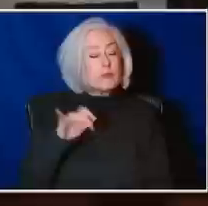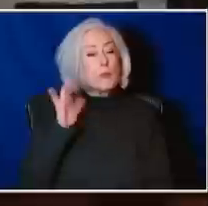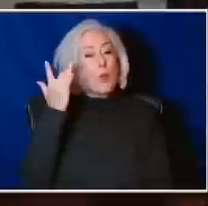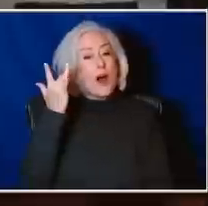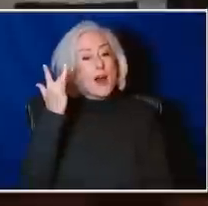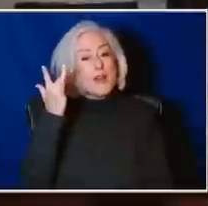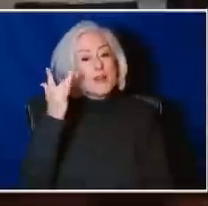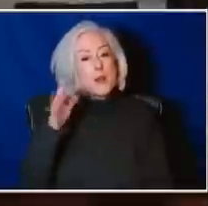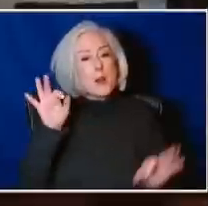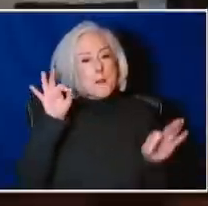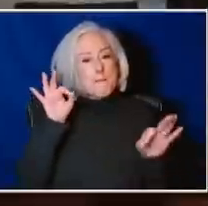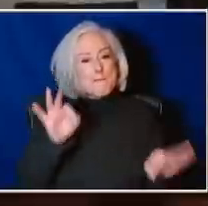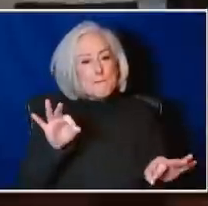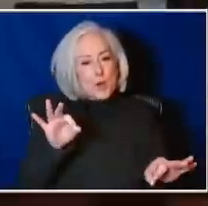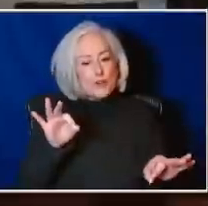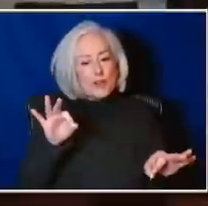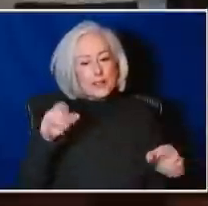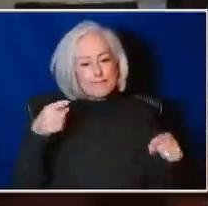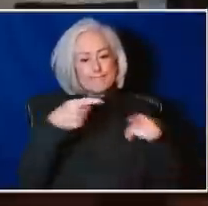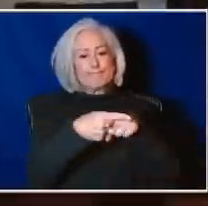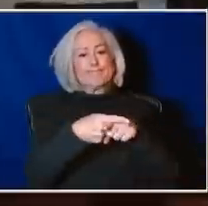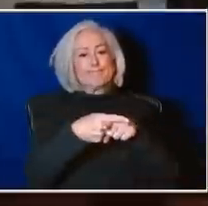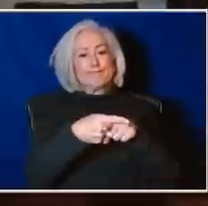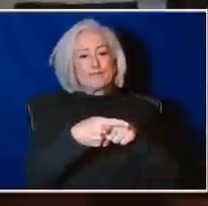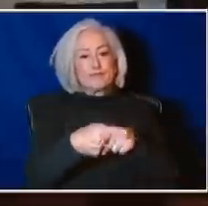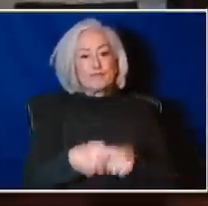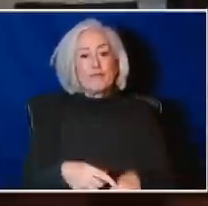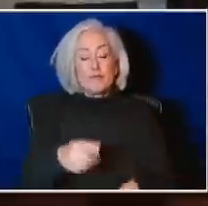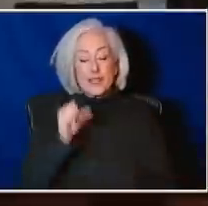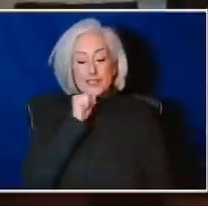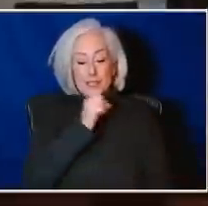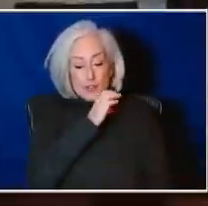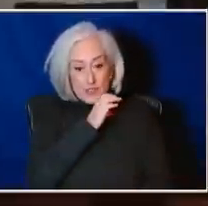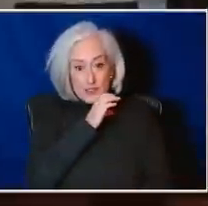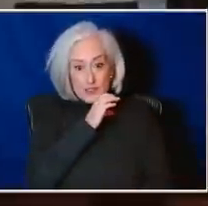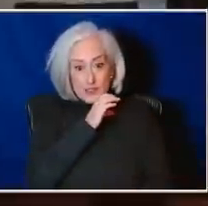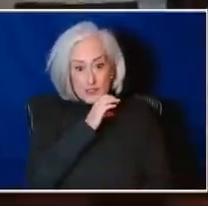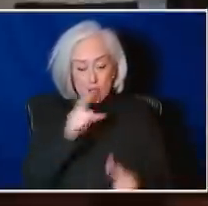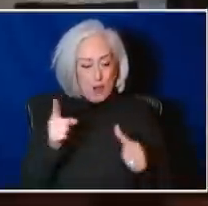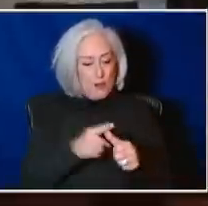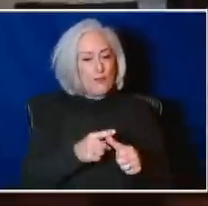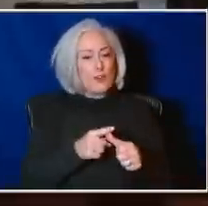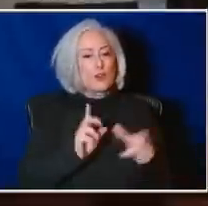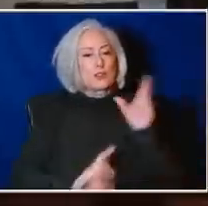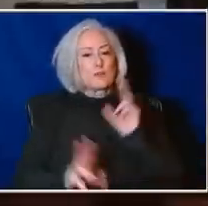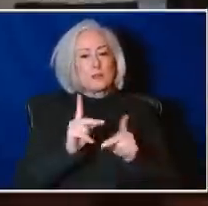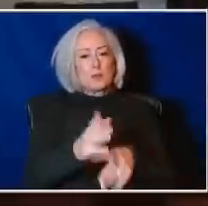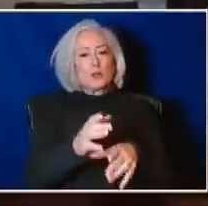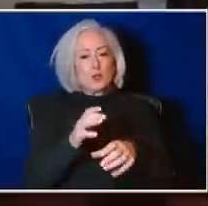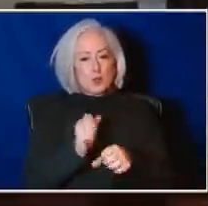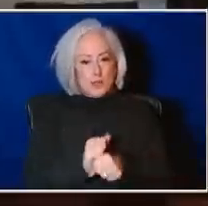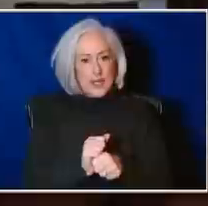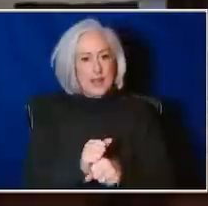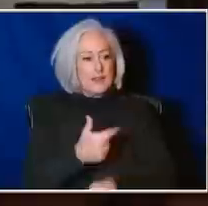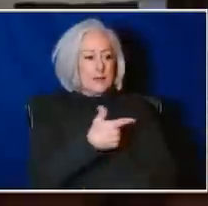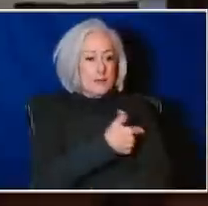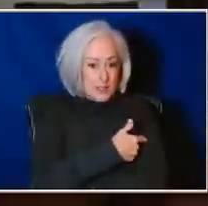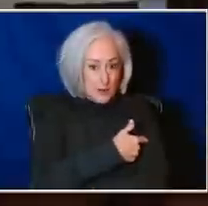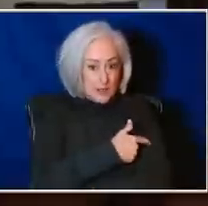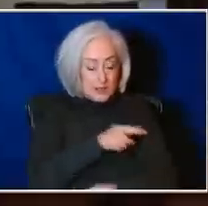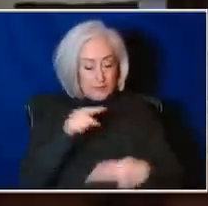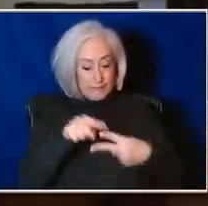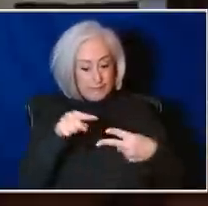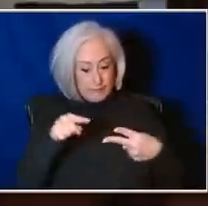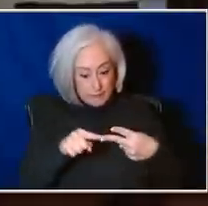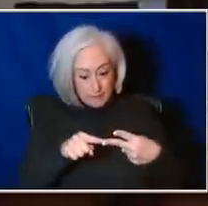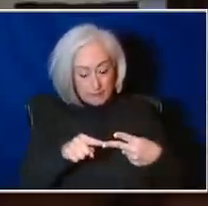Seniors, knowing they were at higher risk, were the first ones to get their primary series, their first booster. A lot